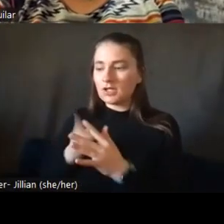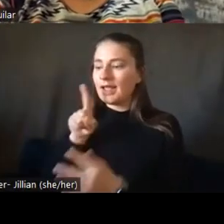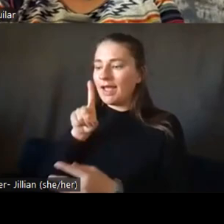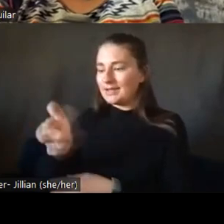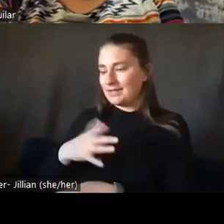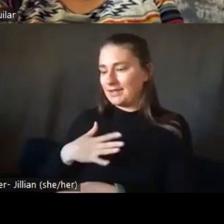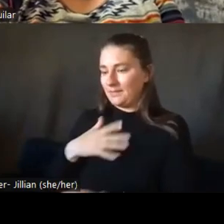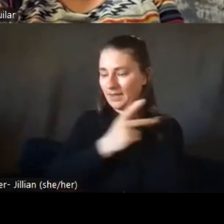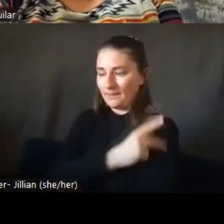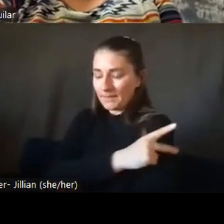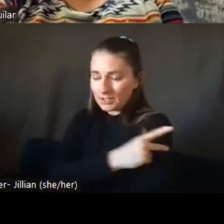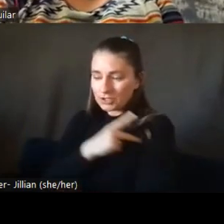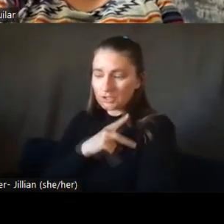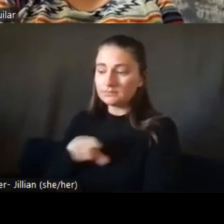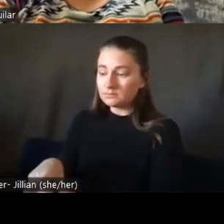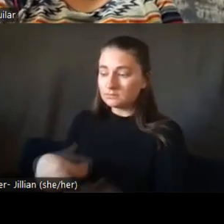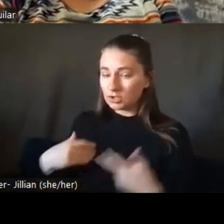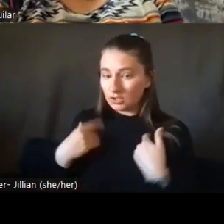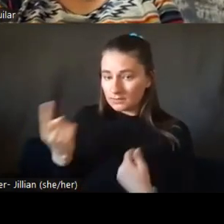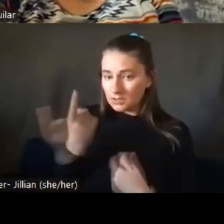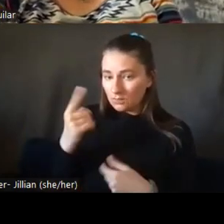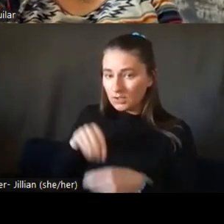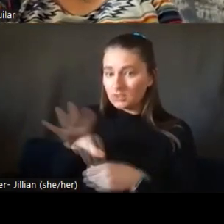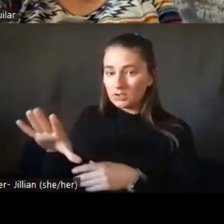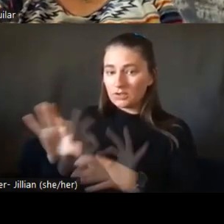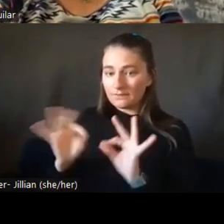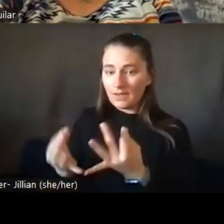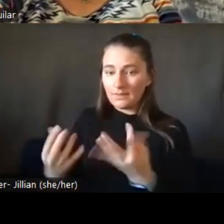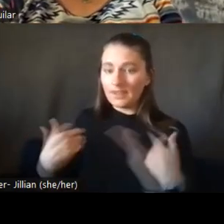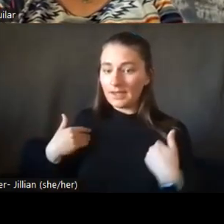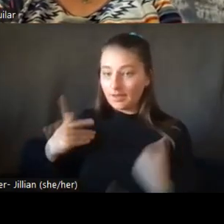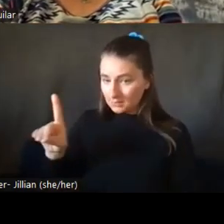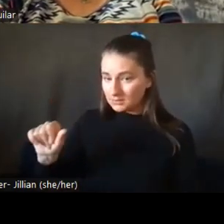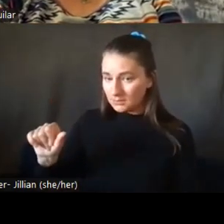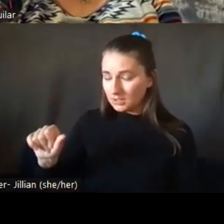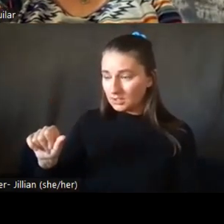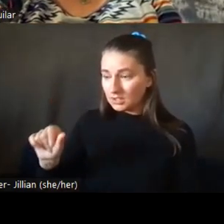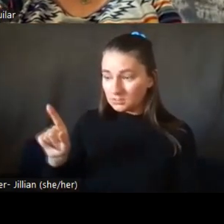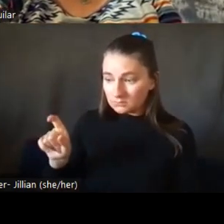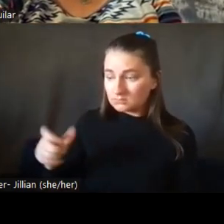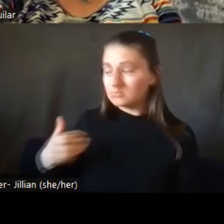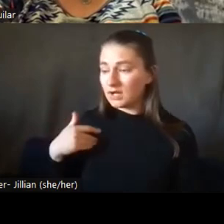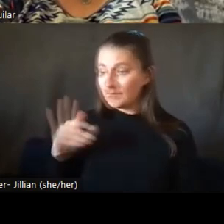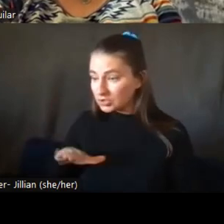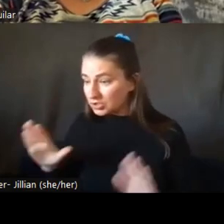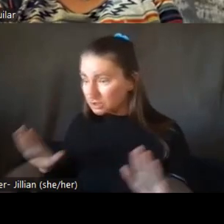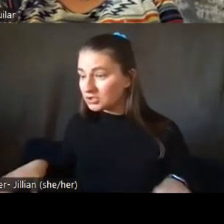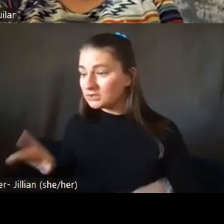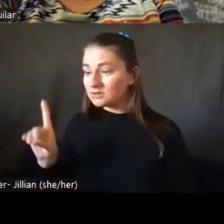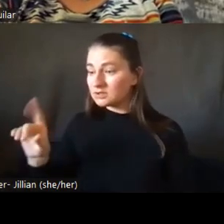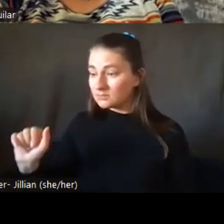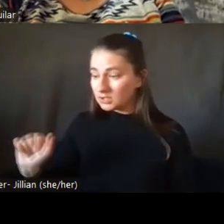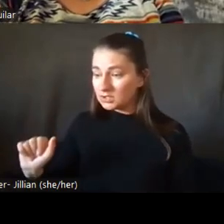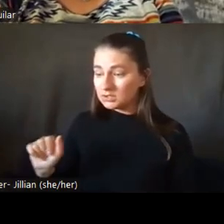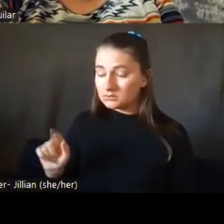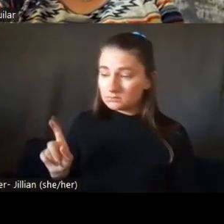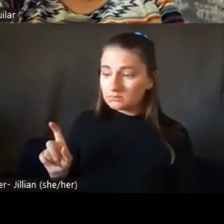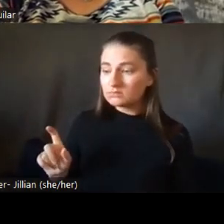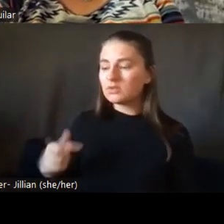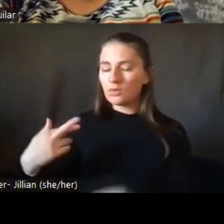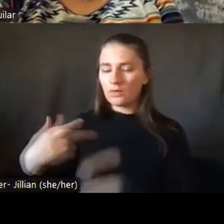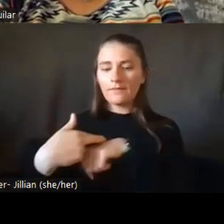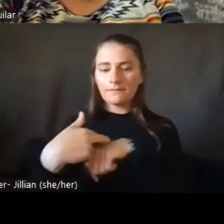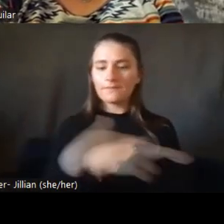if they had anyone in their family who had disabilities or any children with disabilities and referring